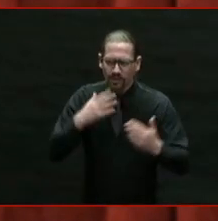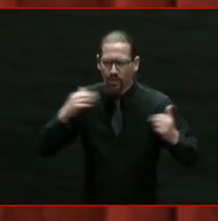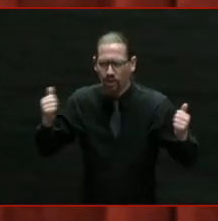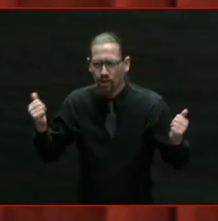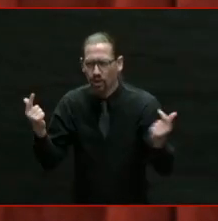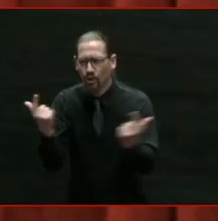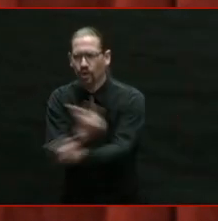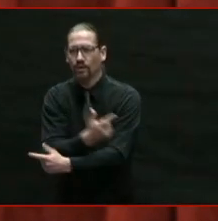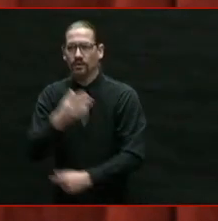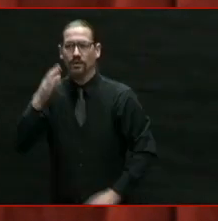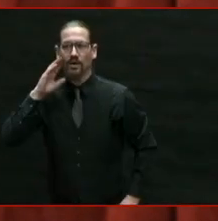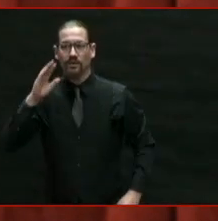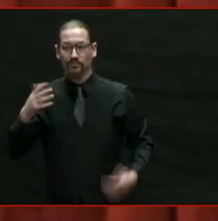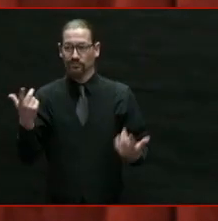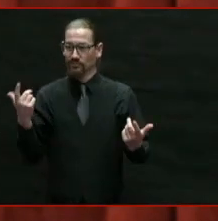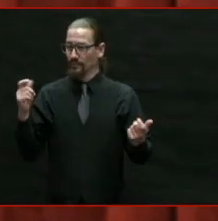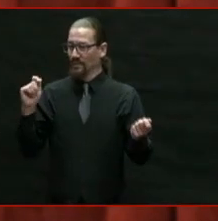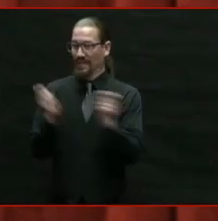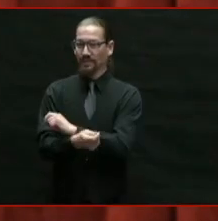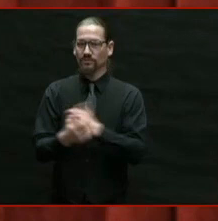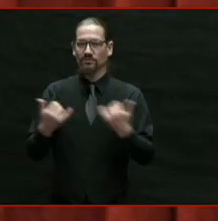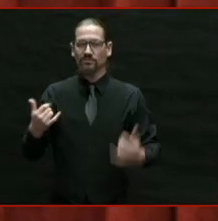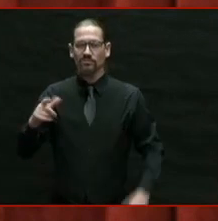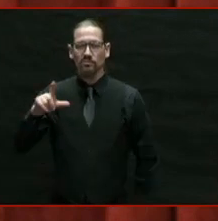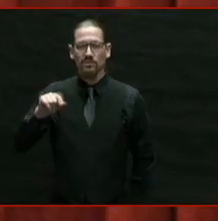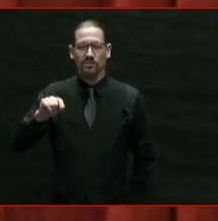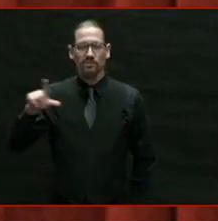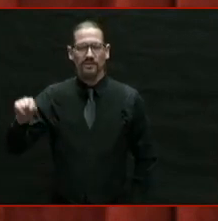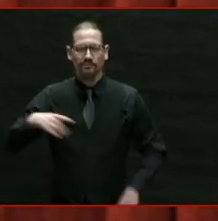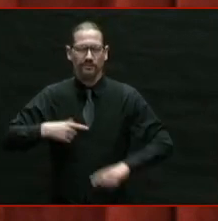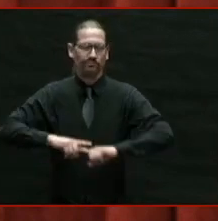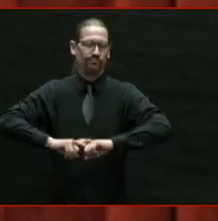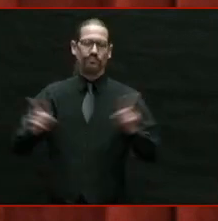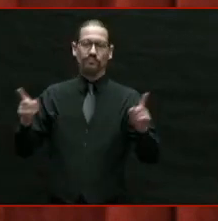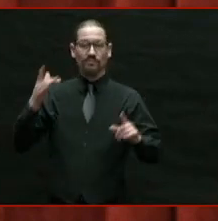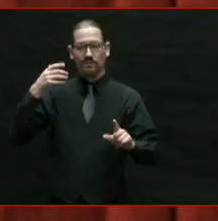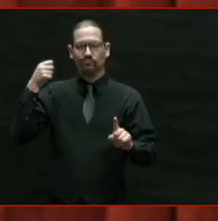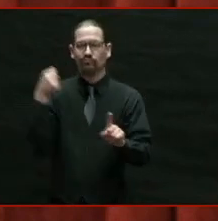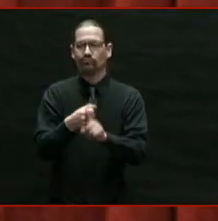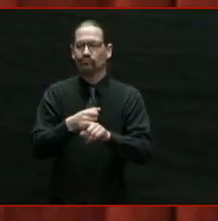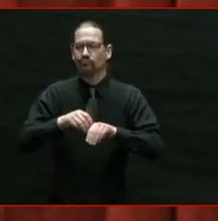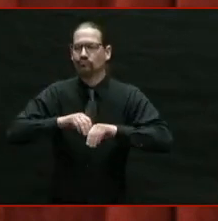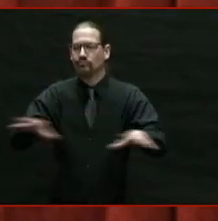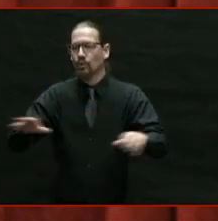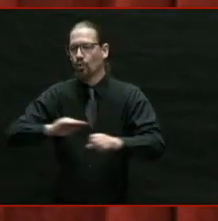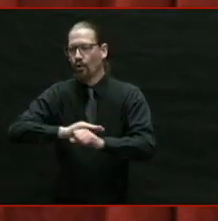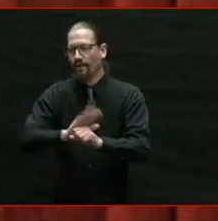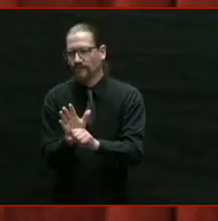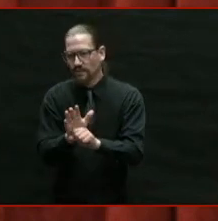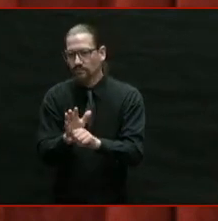traditions because of COVID in order to stay safe.